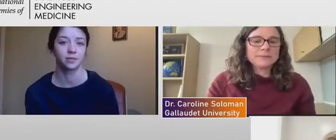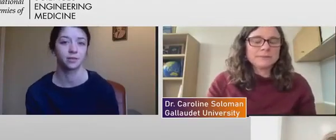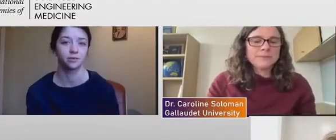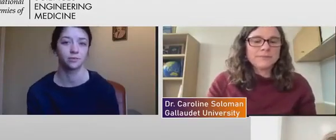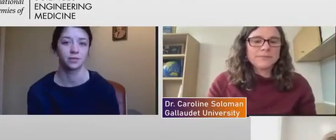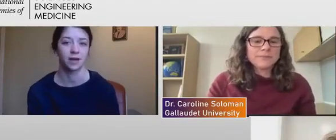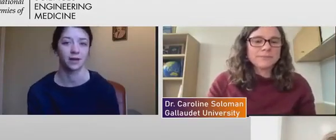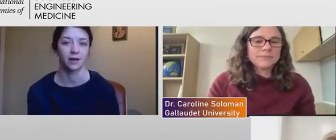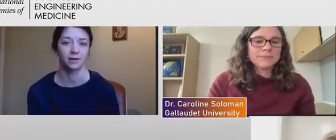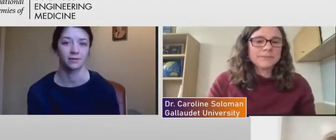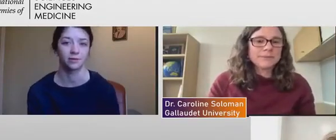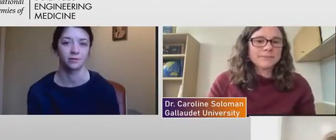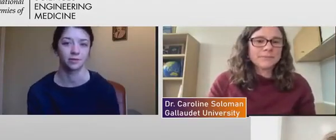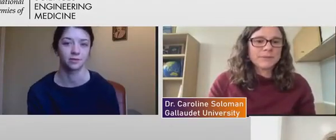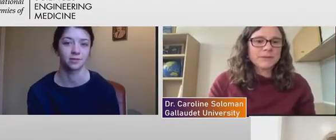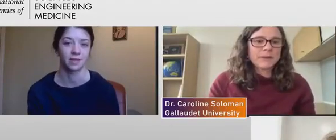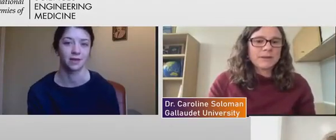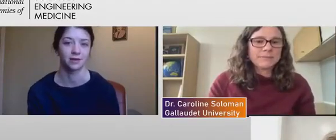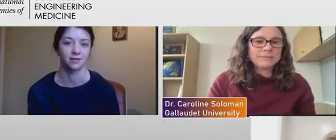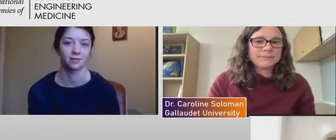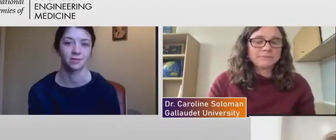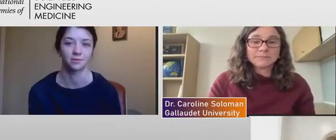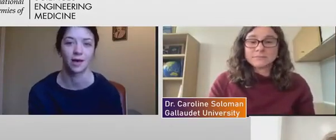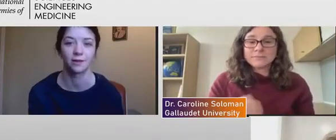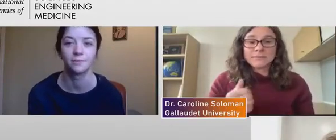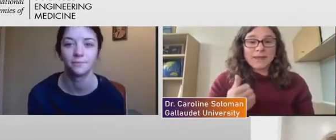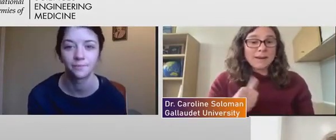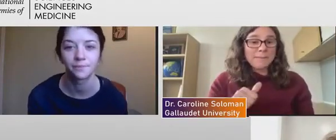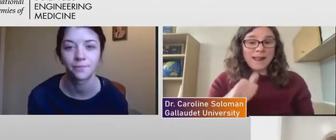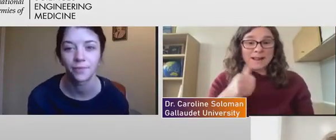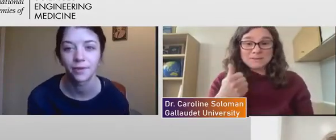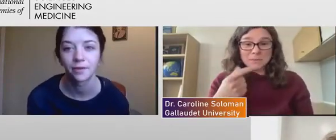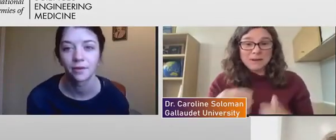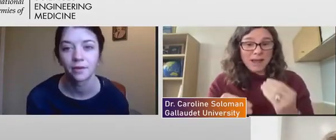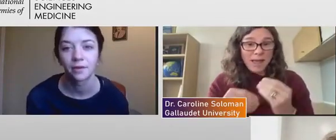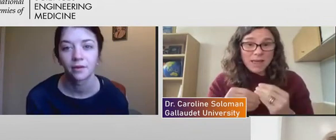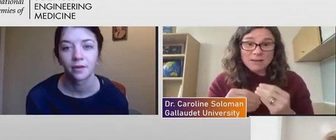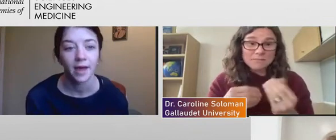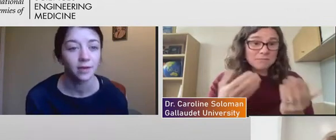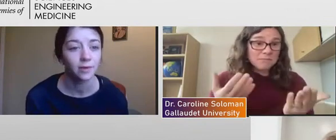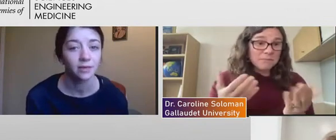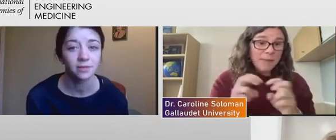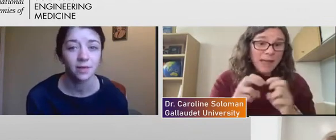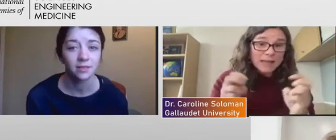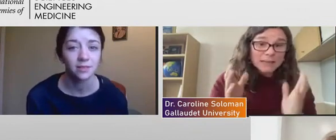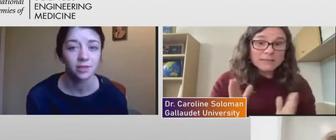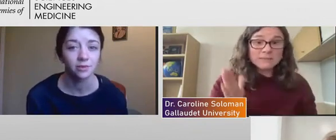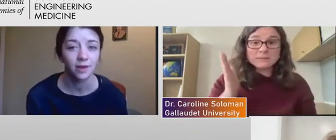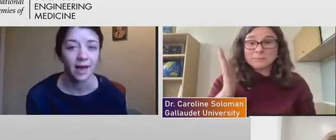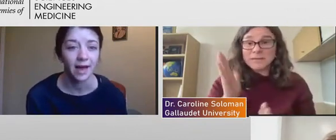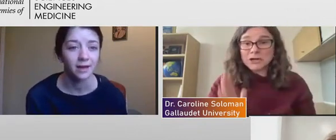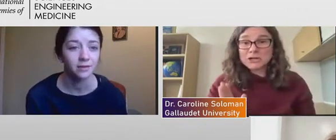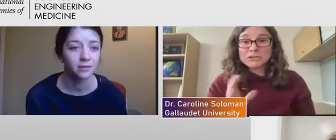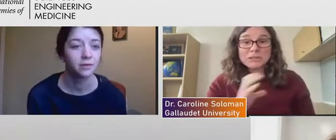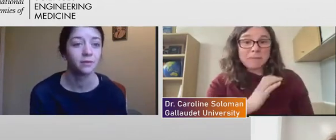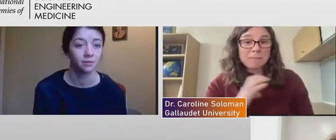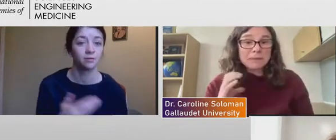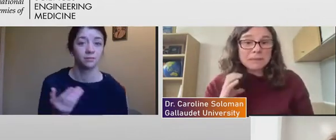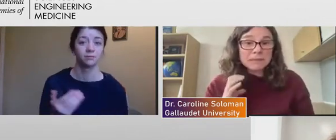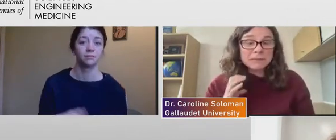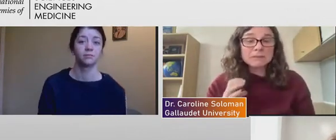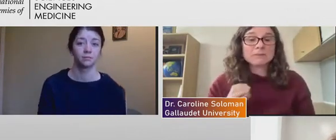to be able to use that kind of universal design concept as well. Anyone else want to add?